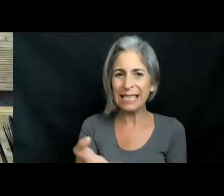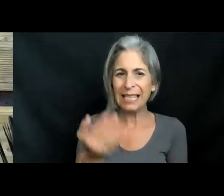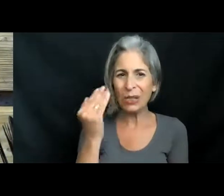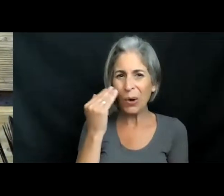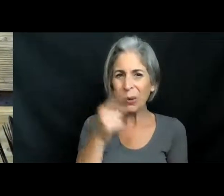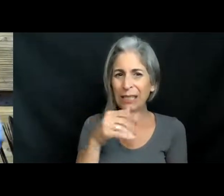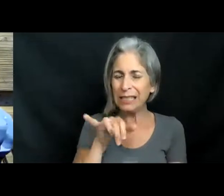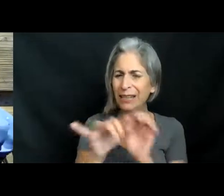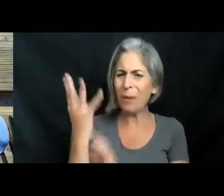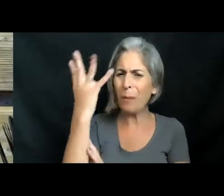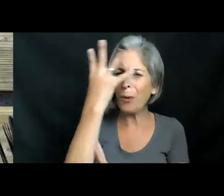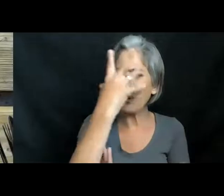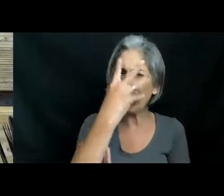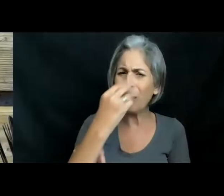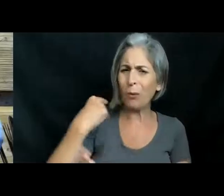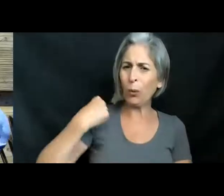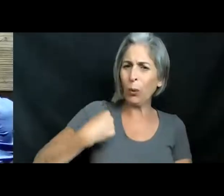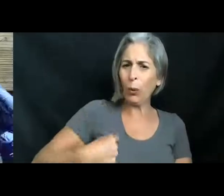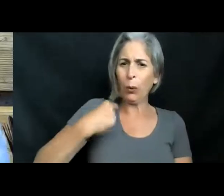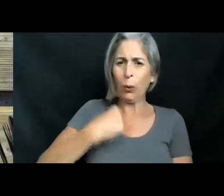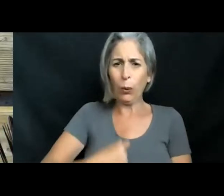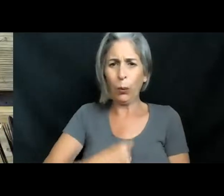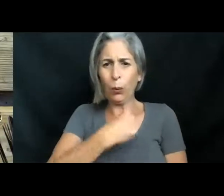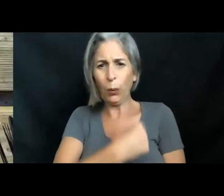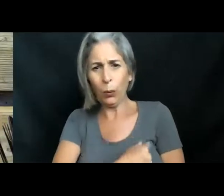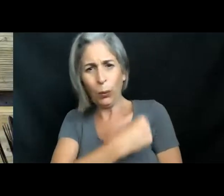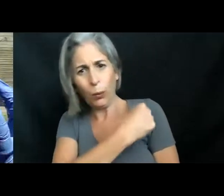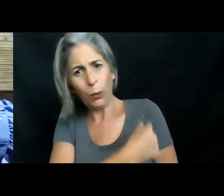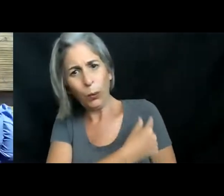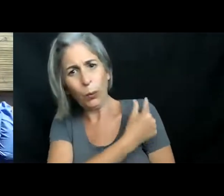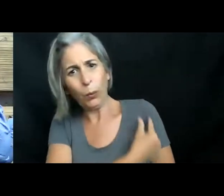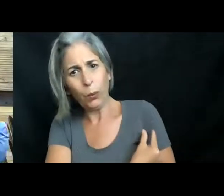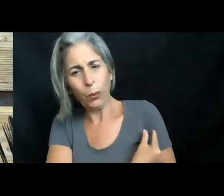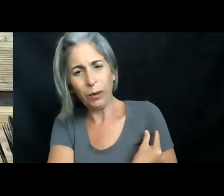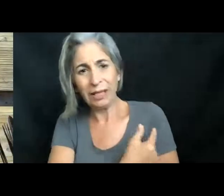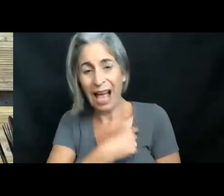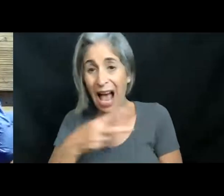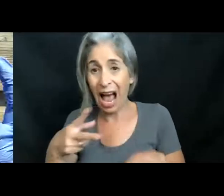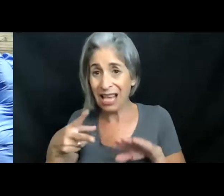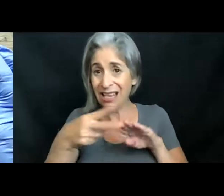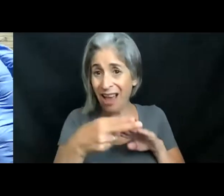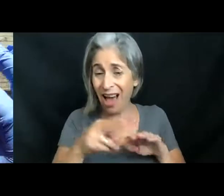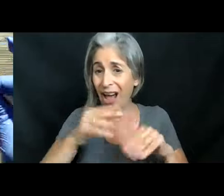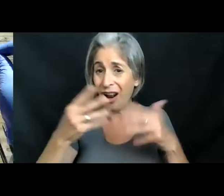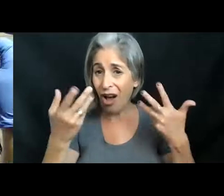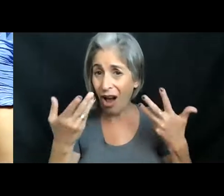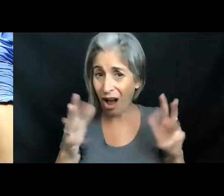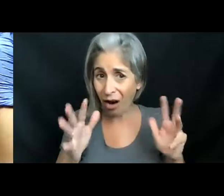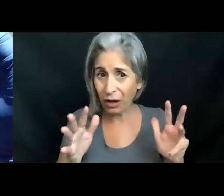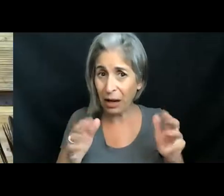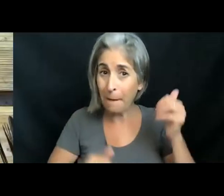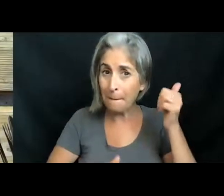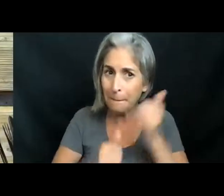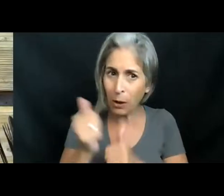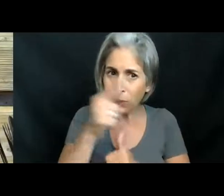he still has that beautiful striped pattern along the side. I did end up cutting off all of those, ooh, most of